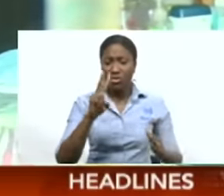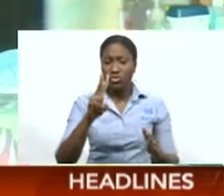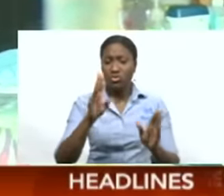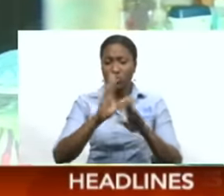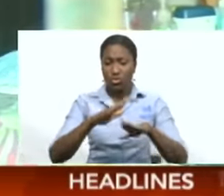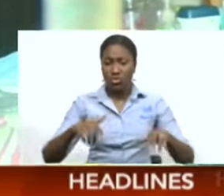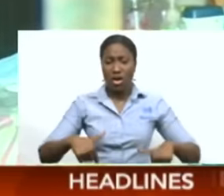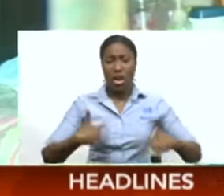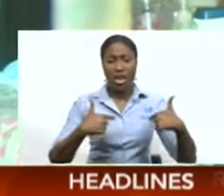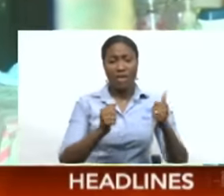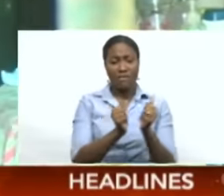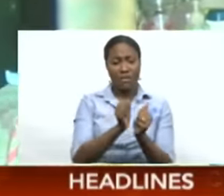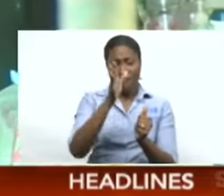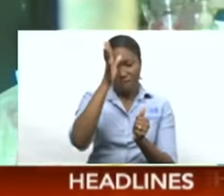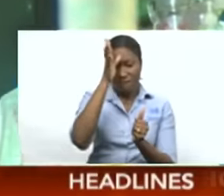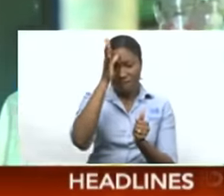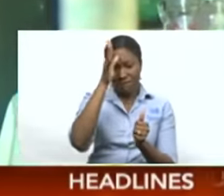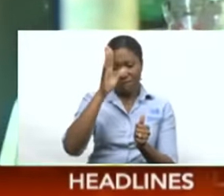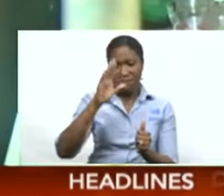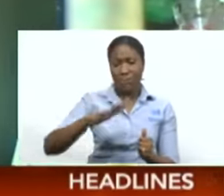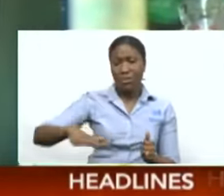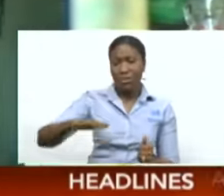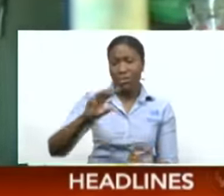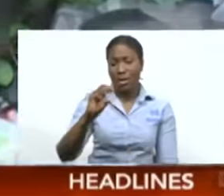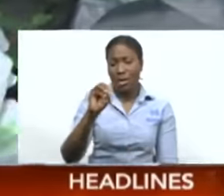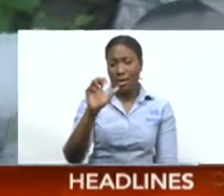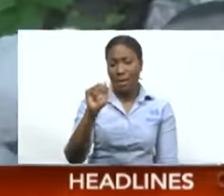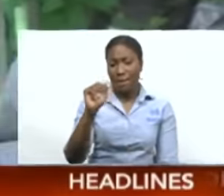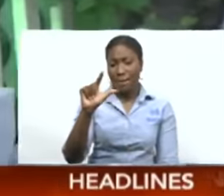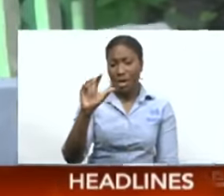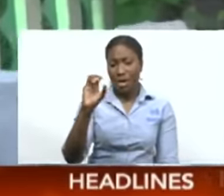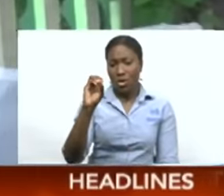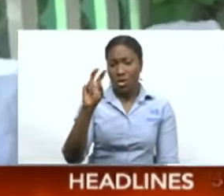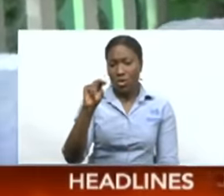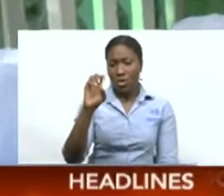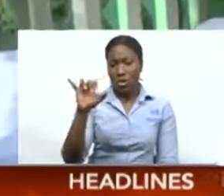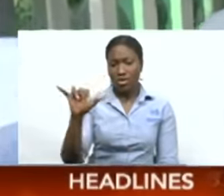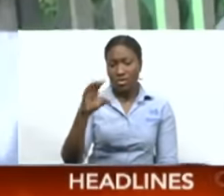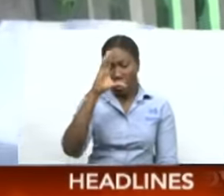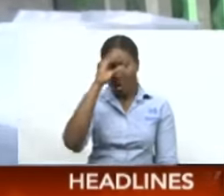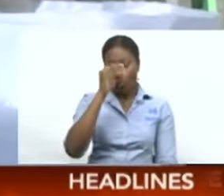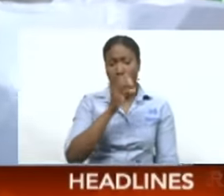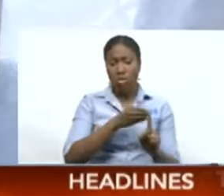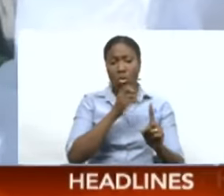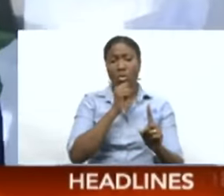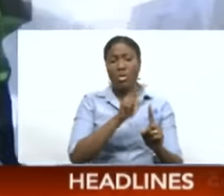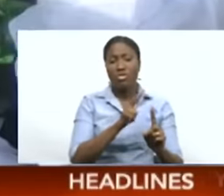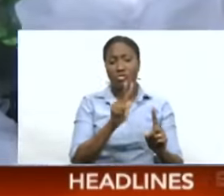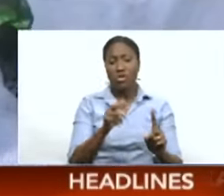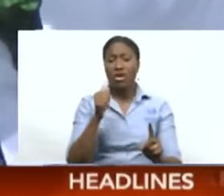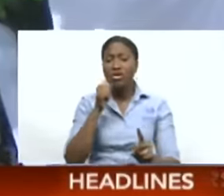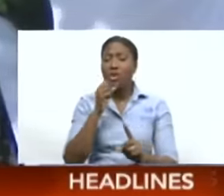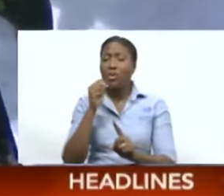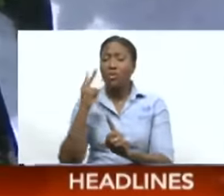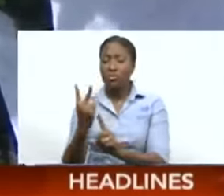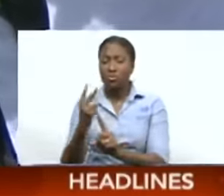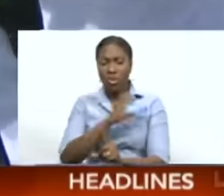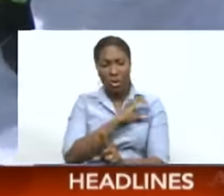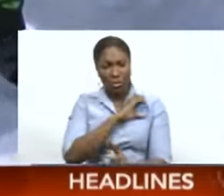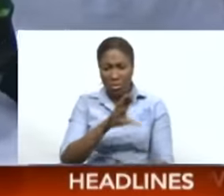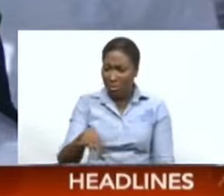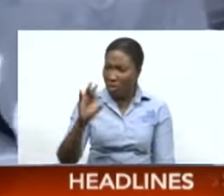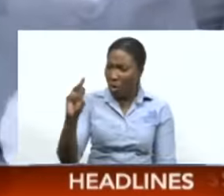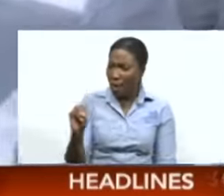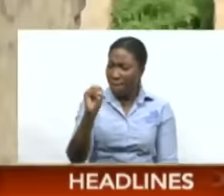lived with their father on Jordan Trace off Salmon Drive, Maloney. The three-year-old boy and two-year-old girl were found by police on patrol on Monday night